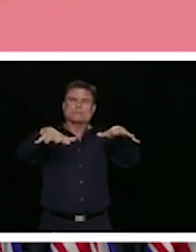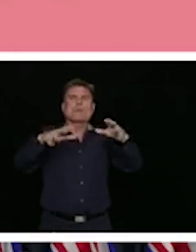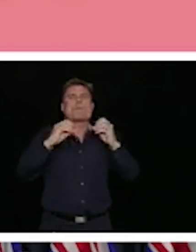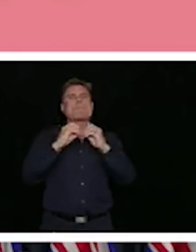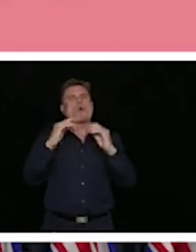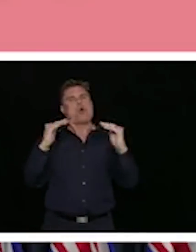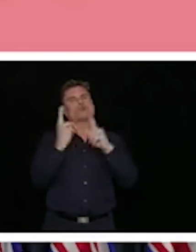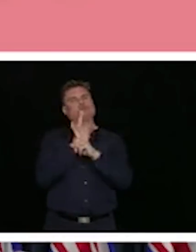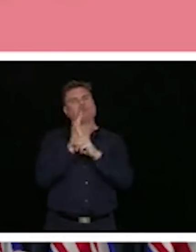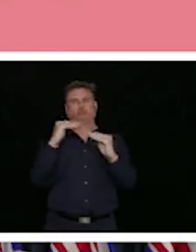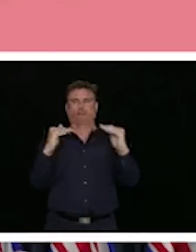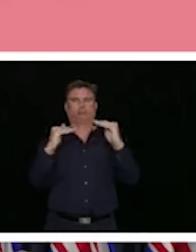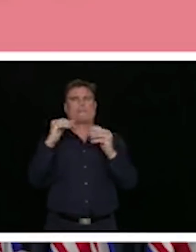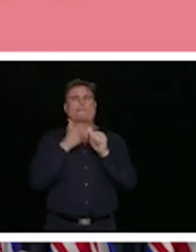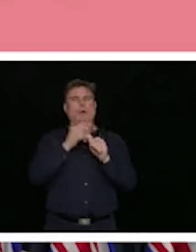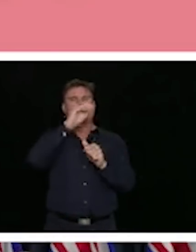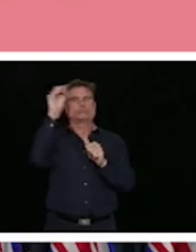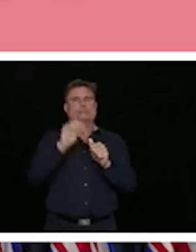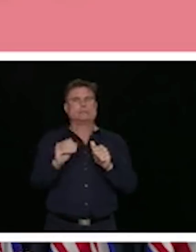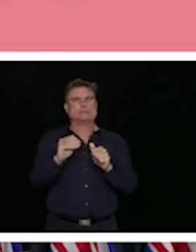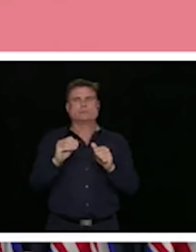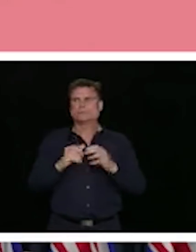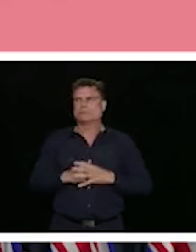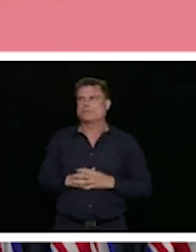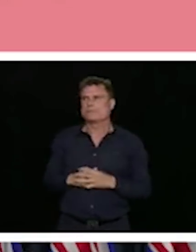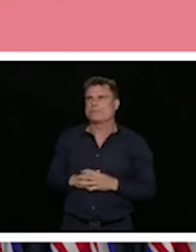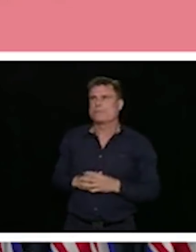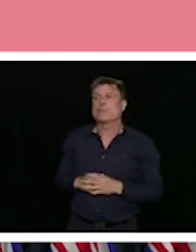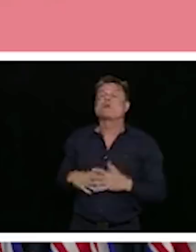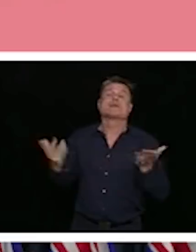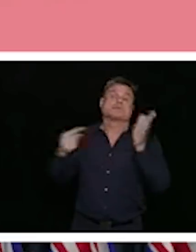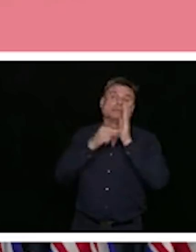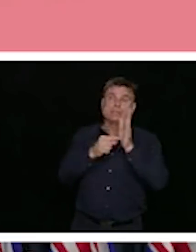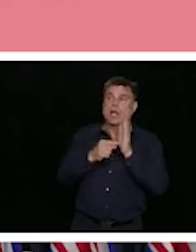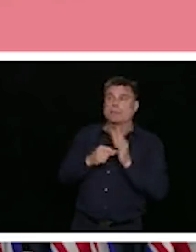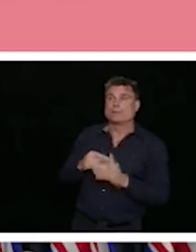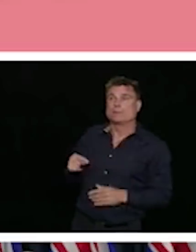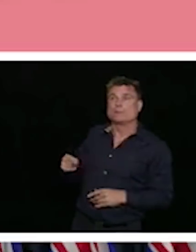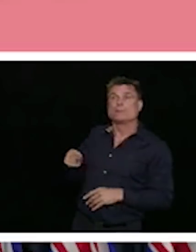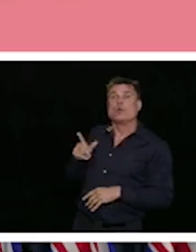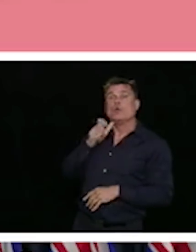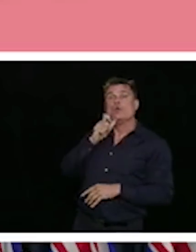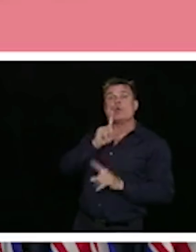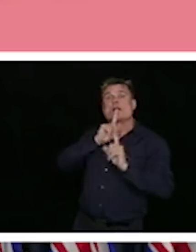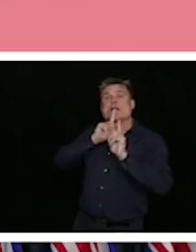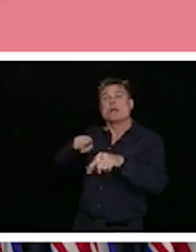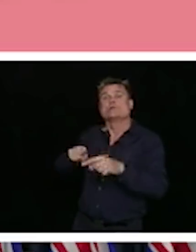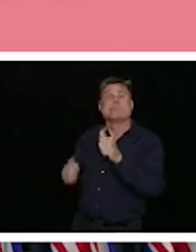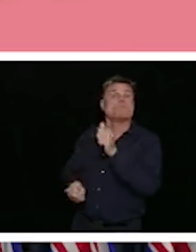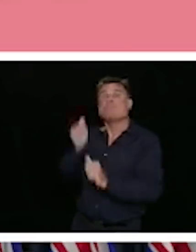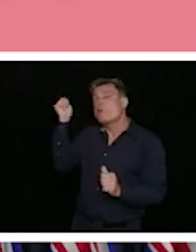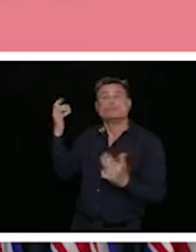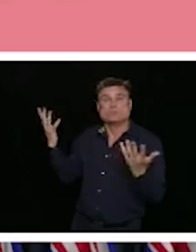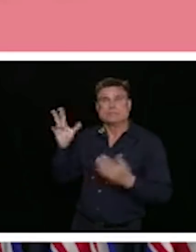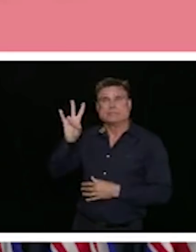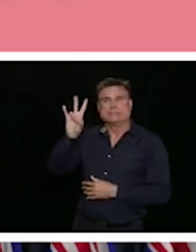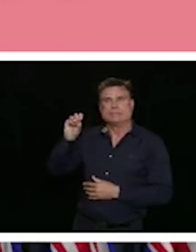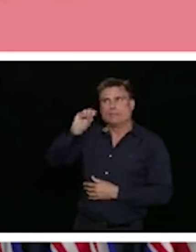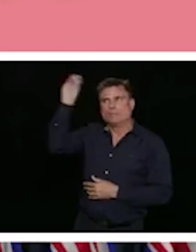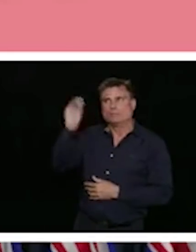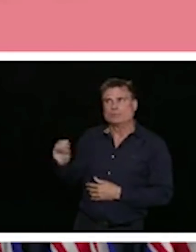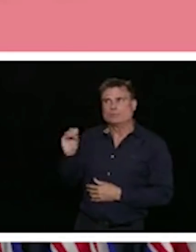more evenly balanced. But we can weight our sample to be able to understand how that impacts the people's responses.